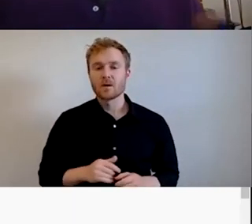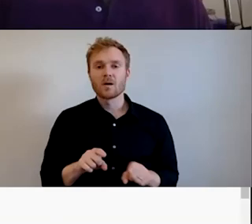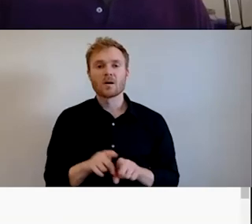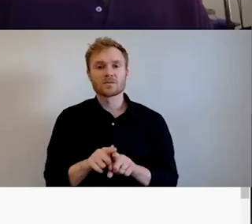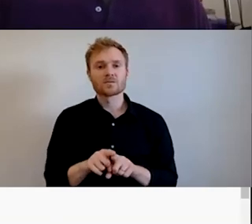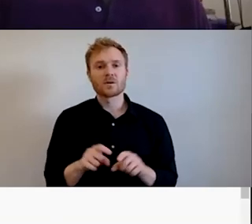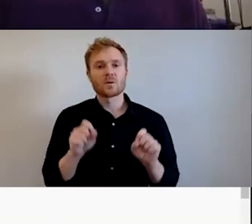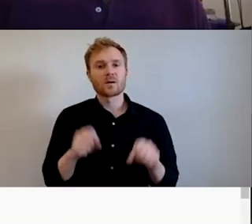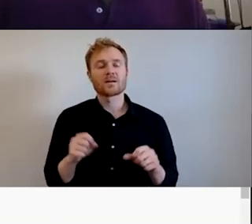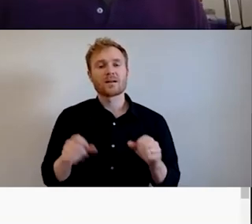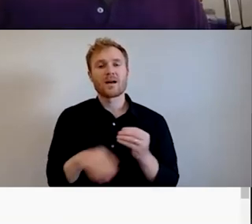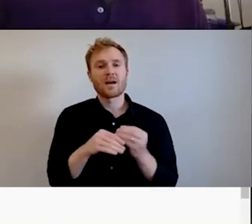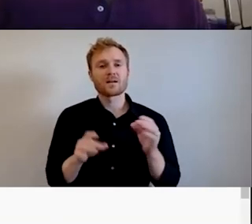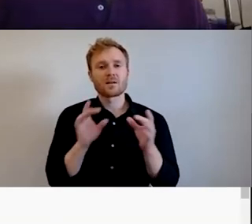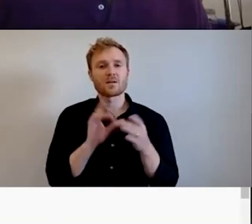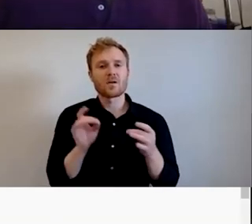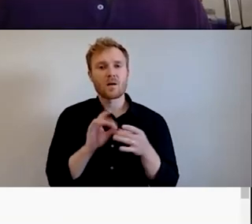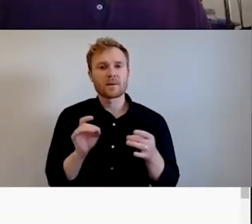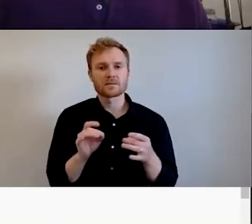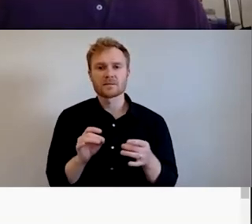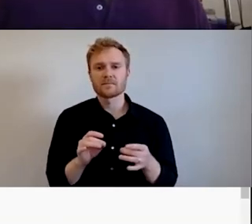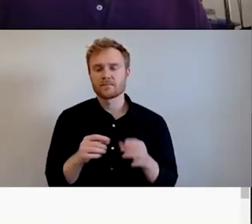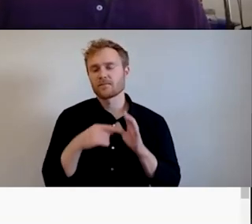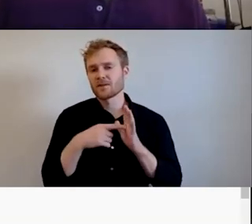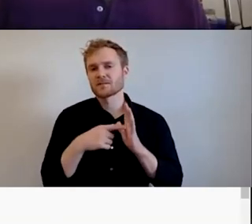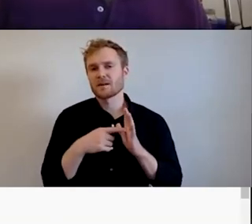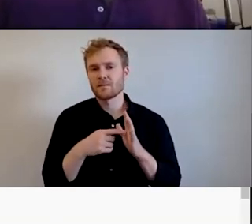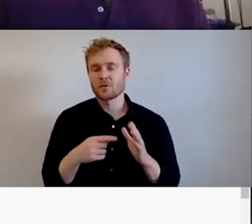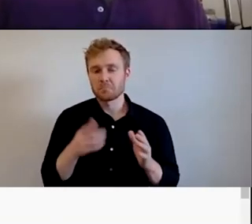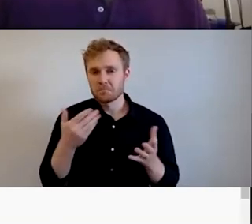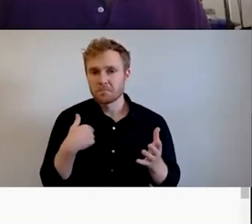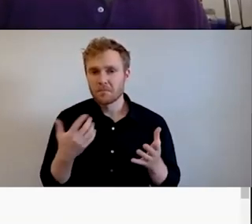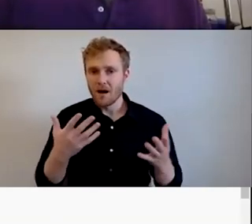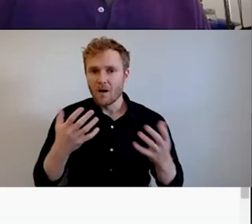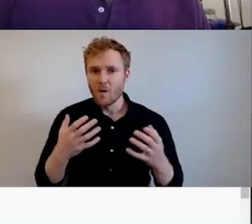So if you say, um, I want a new spray park in Carrick.